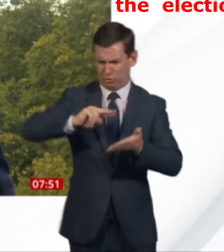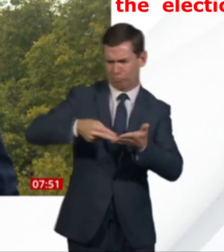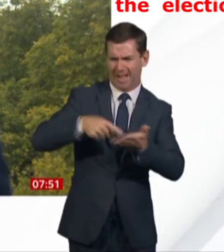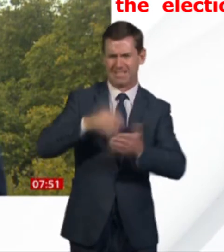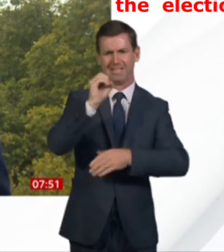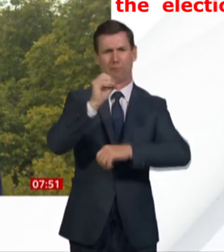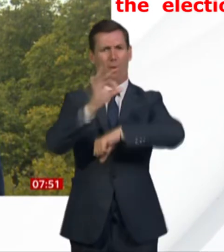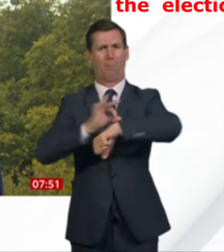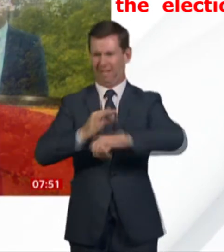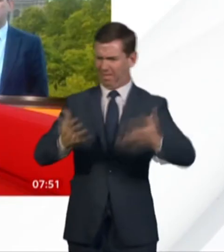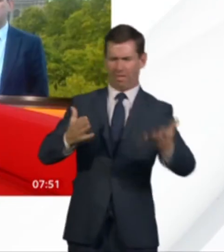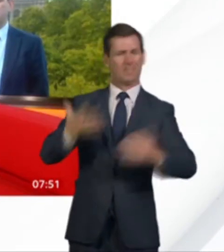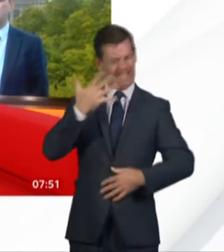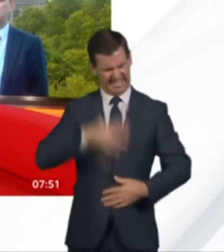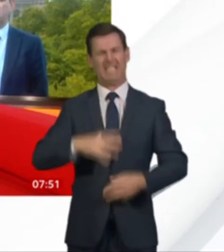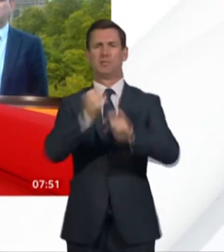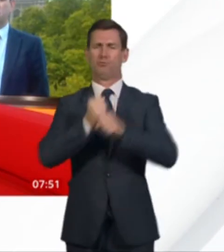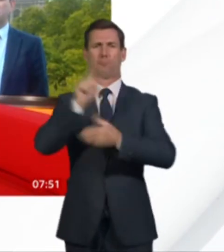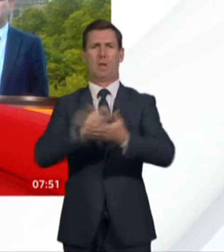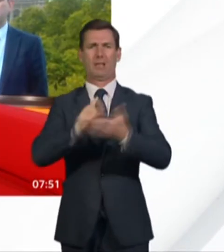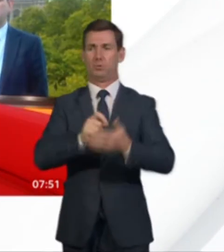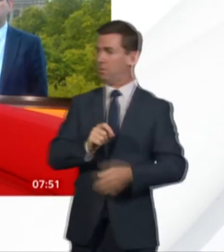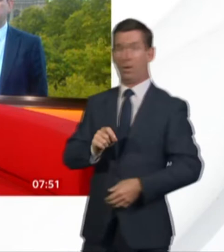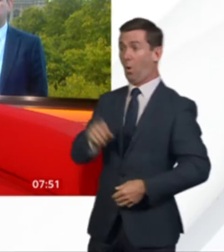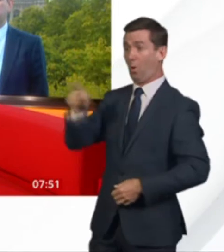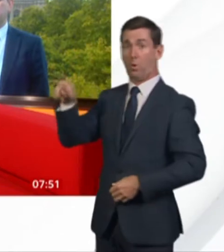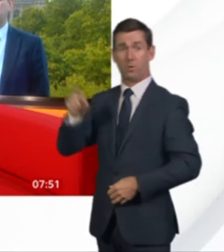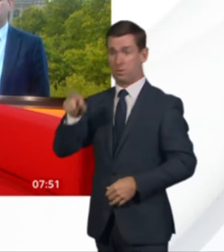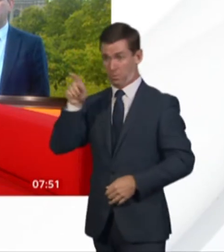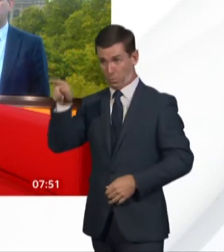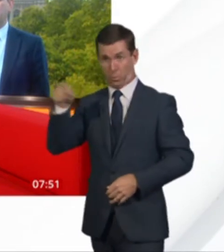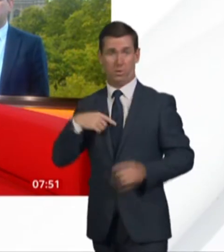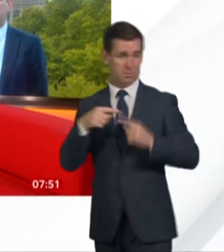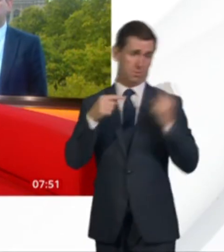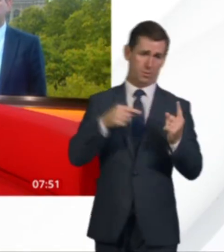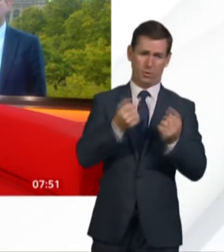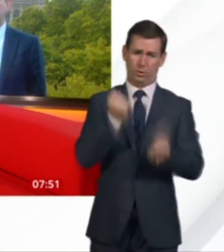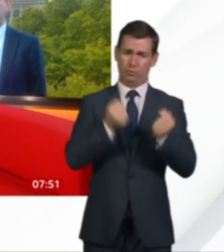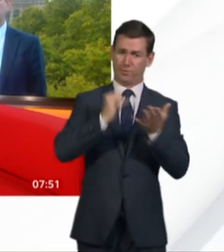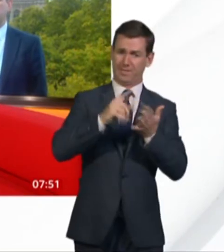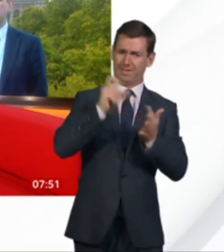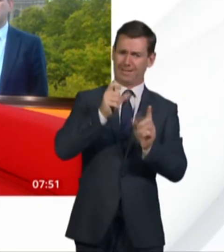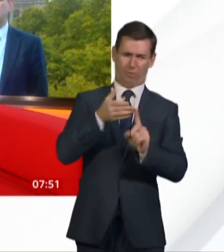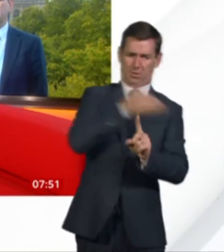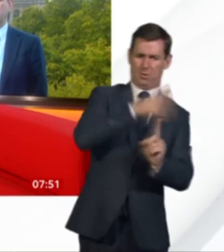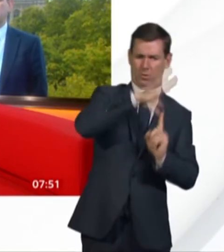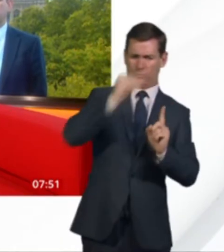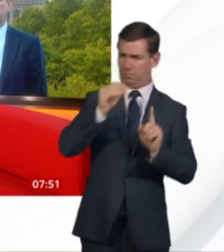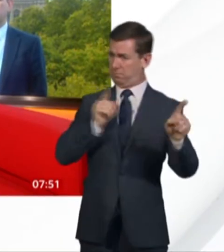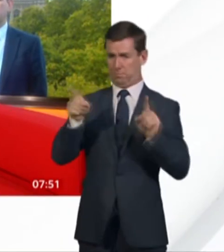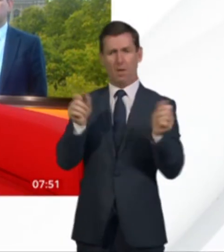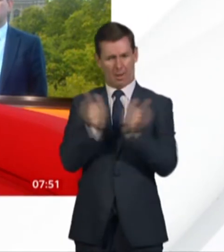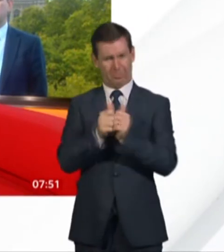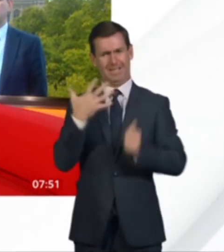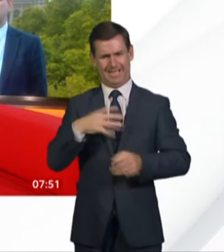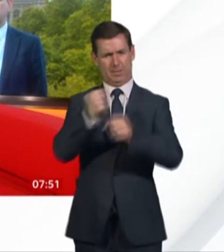election as well. I tell you, yeah, well, let's move on to the general election. You and Robert Buckland, the Justice Secretary, agree on that. He says it's the only way forward to deal with this impasse. When